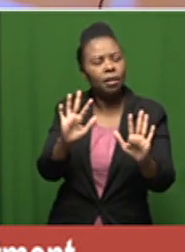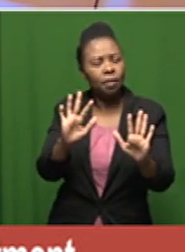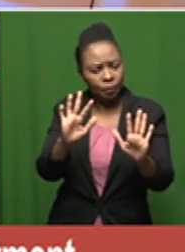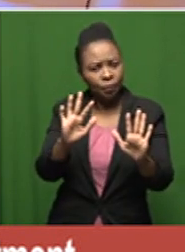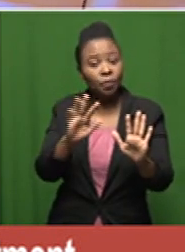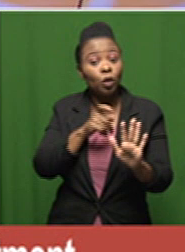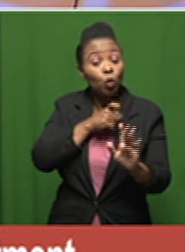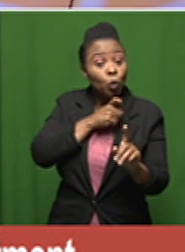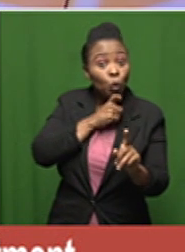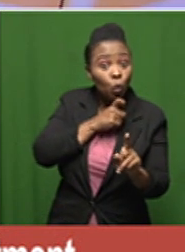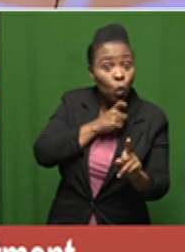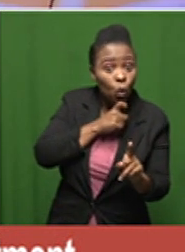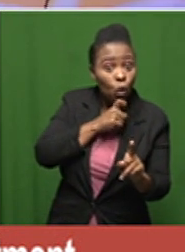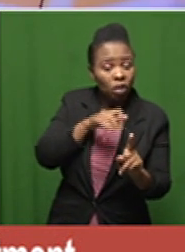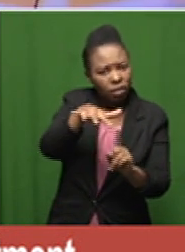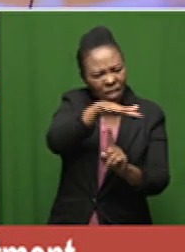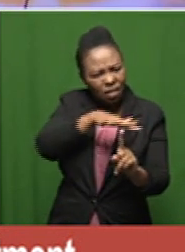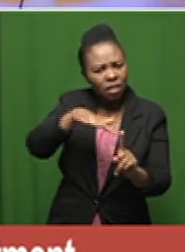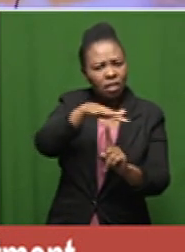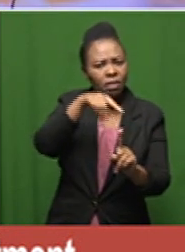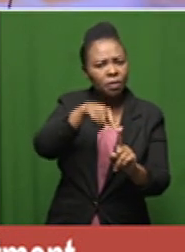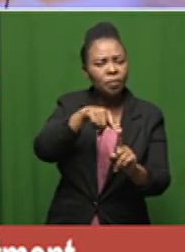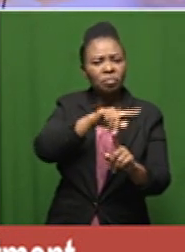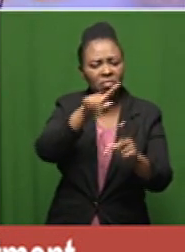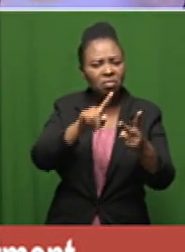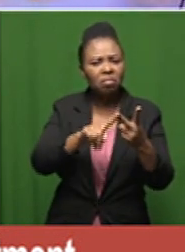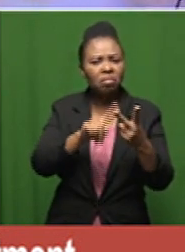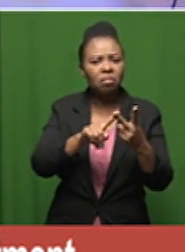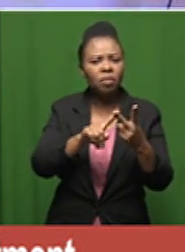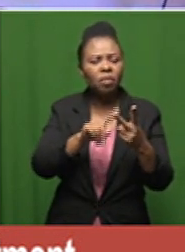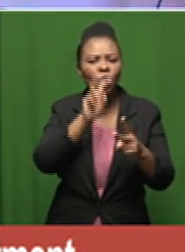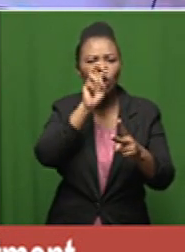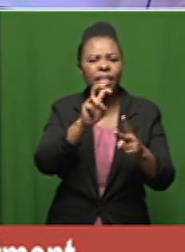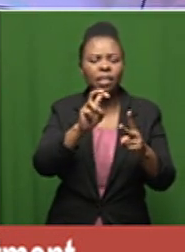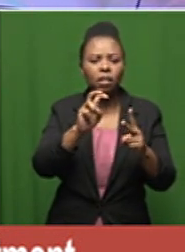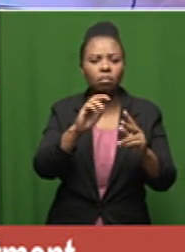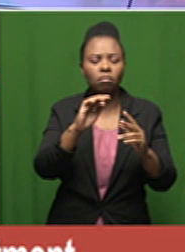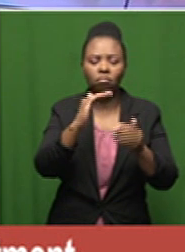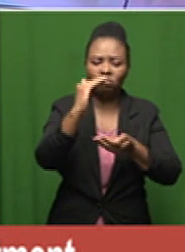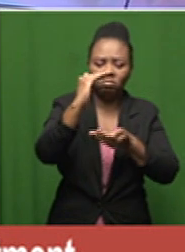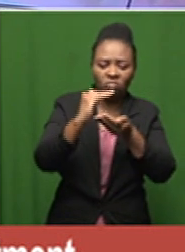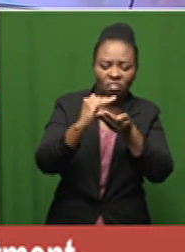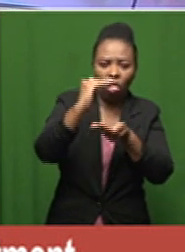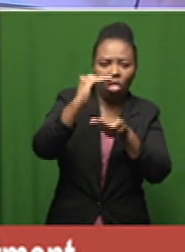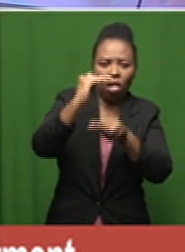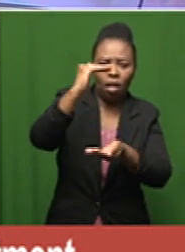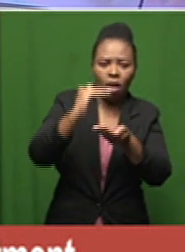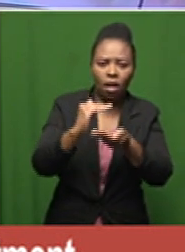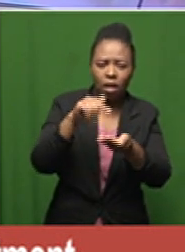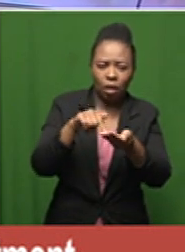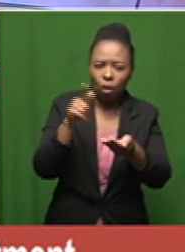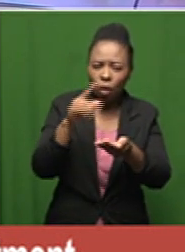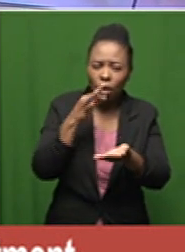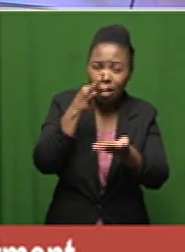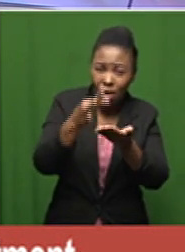you use it under and the amounts required and i just wonder is is it something that you recommend